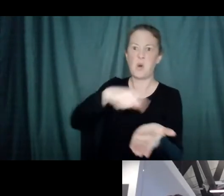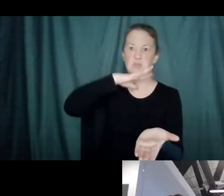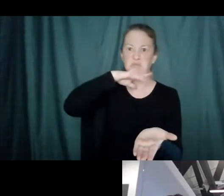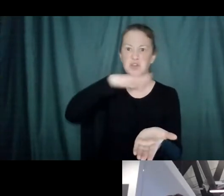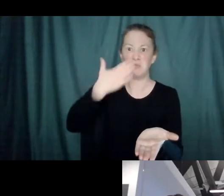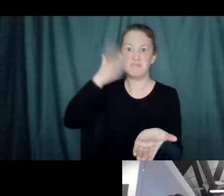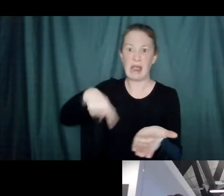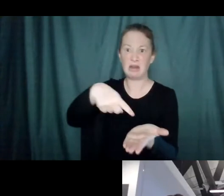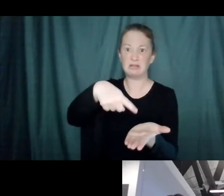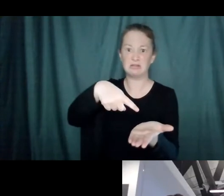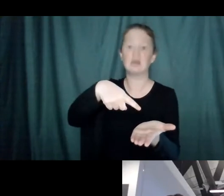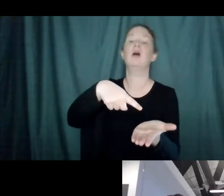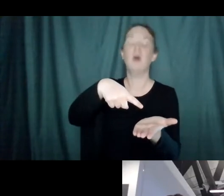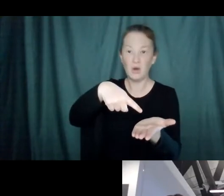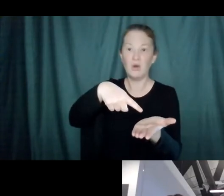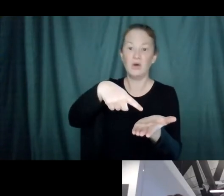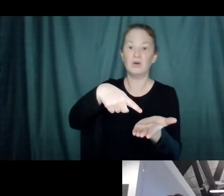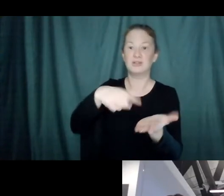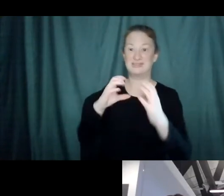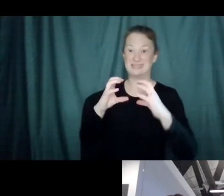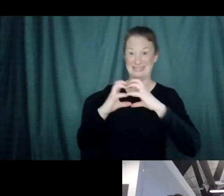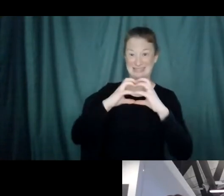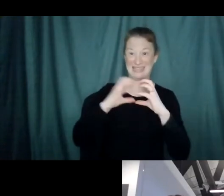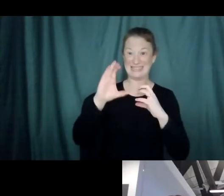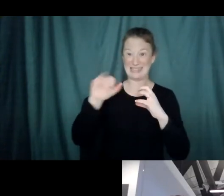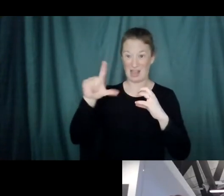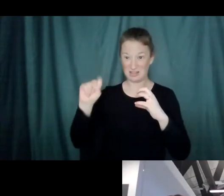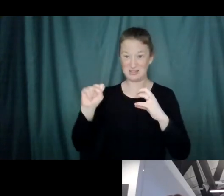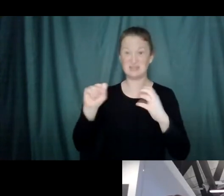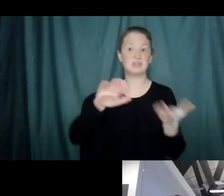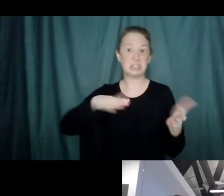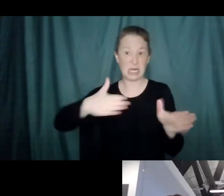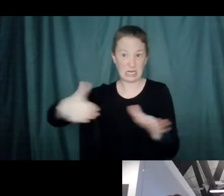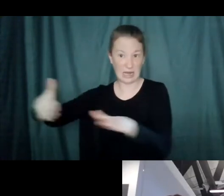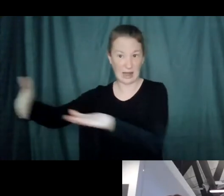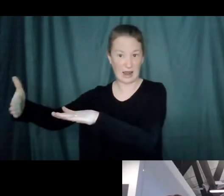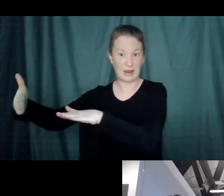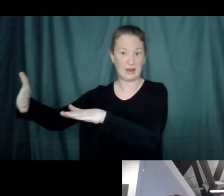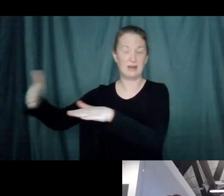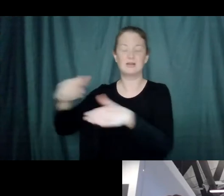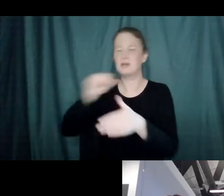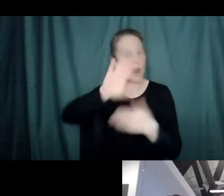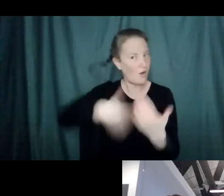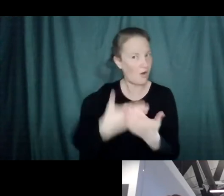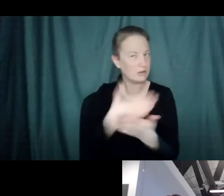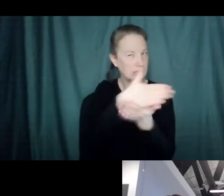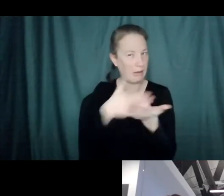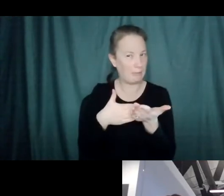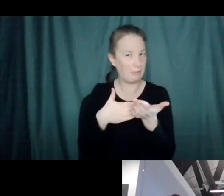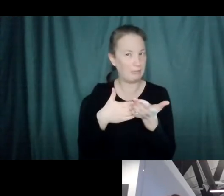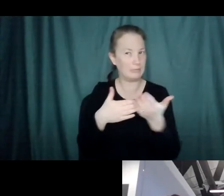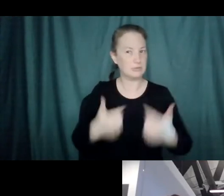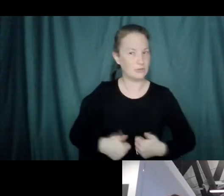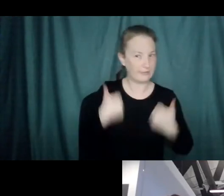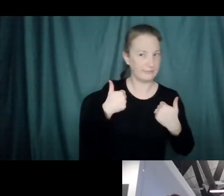a lot of those cells die off, but not all of them. And so now instead of having one that